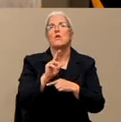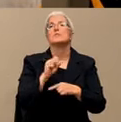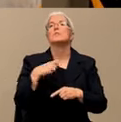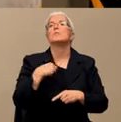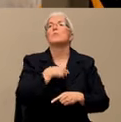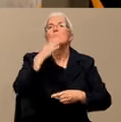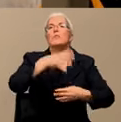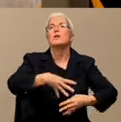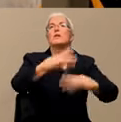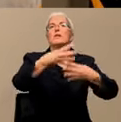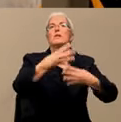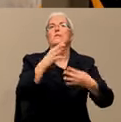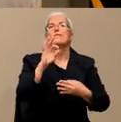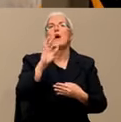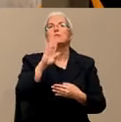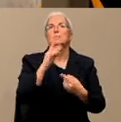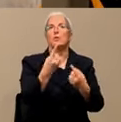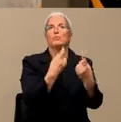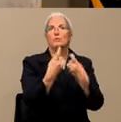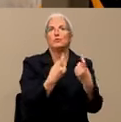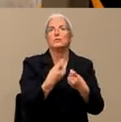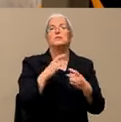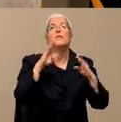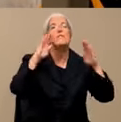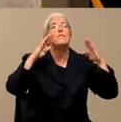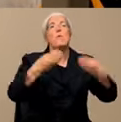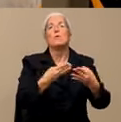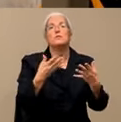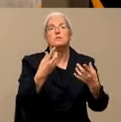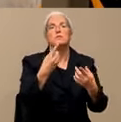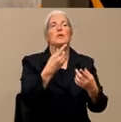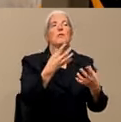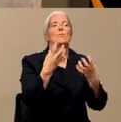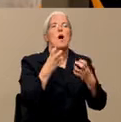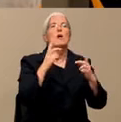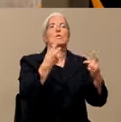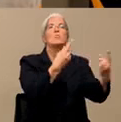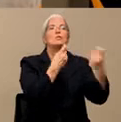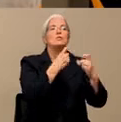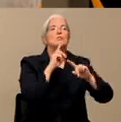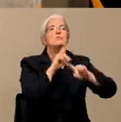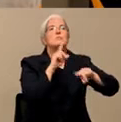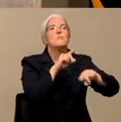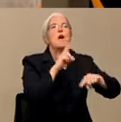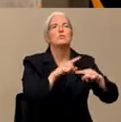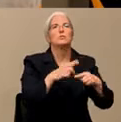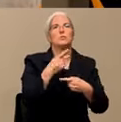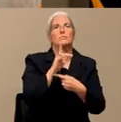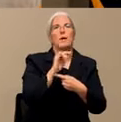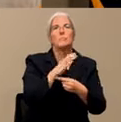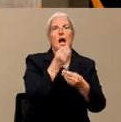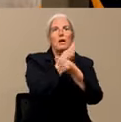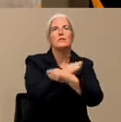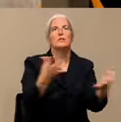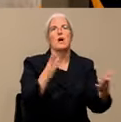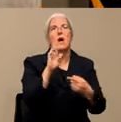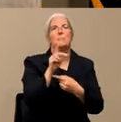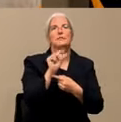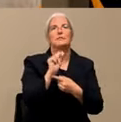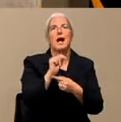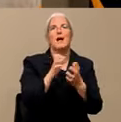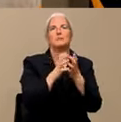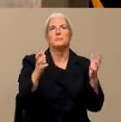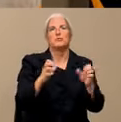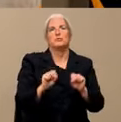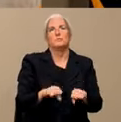taking questions from members of the public and responding to as many as we can. Joining us tonight will be Mayor Ted Granvall from the City of Modesto,